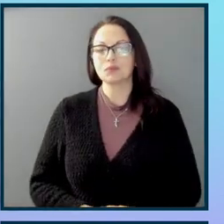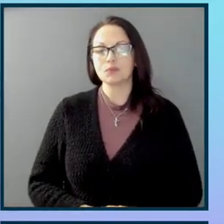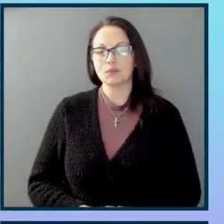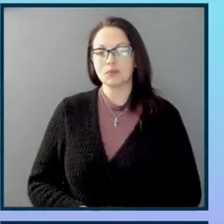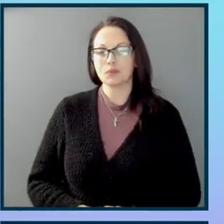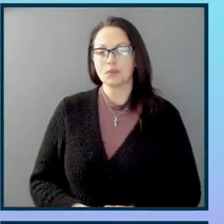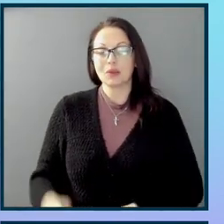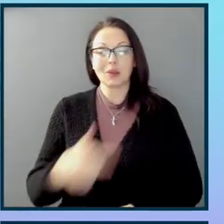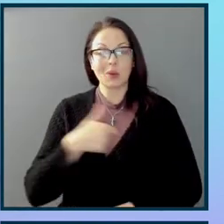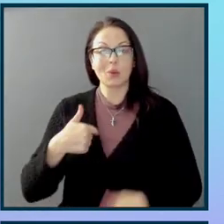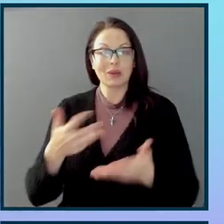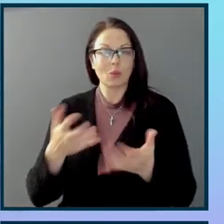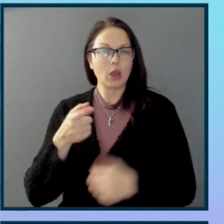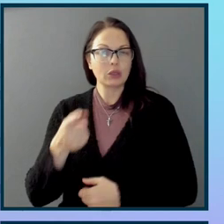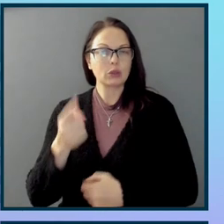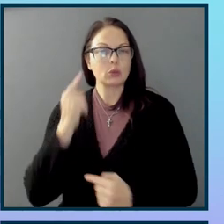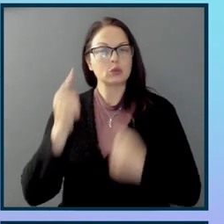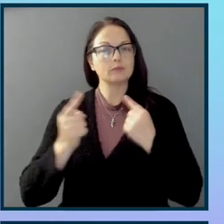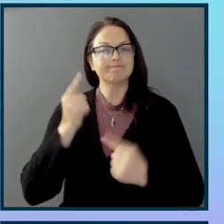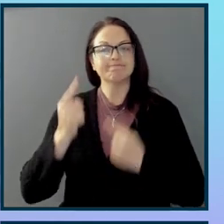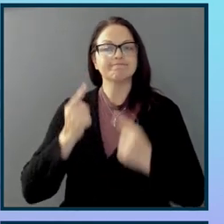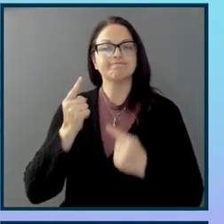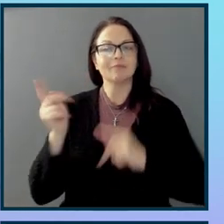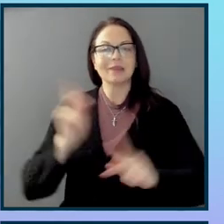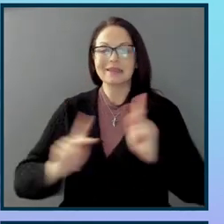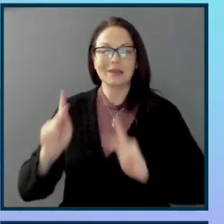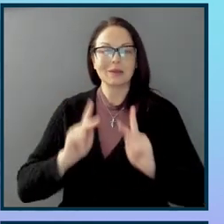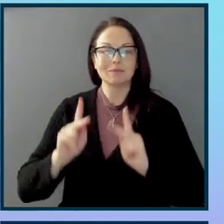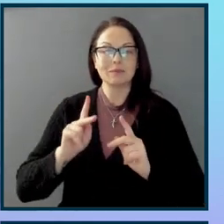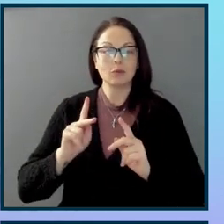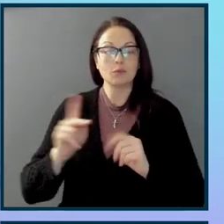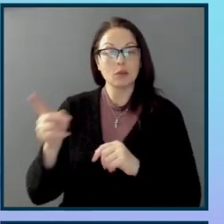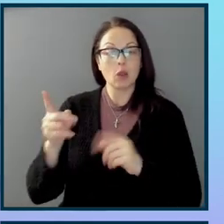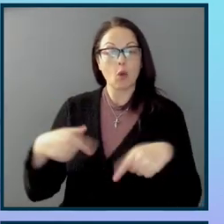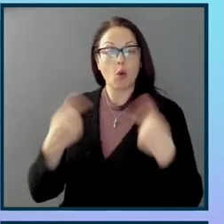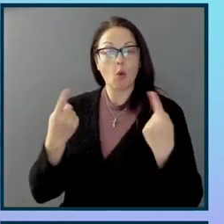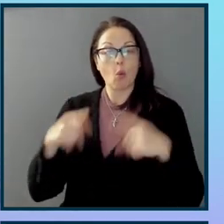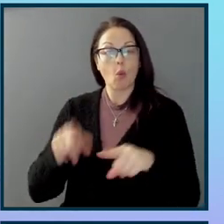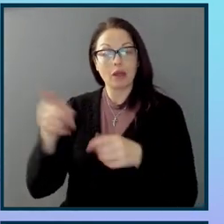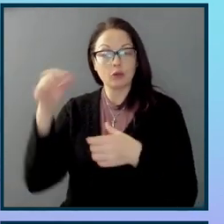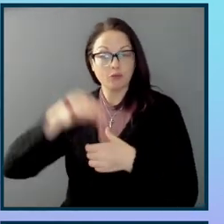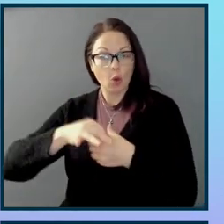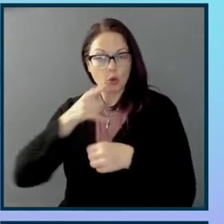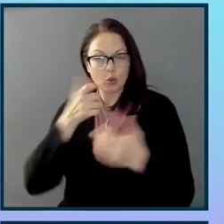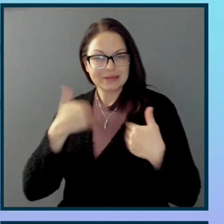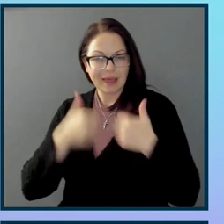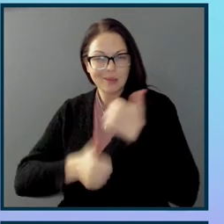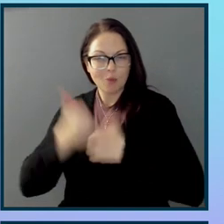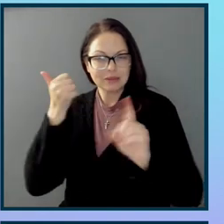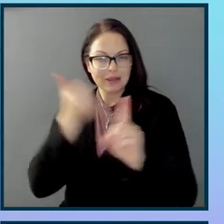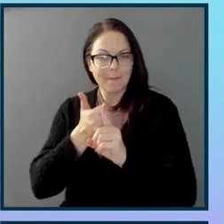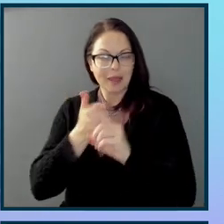of these people as you vote, and who has had the most impact on digital equality